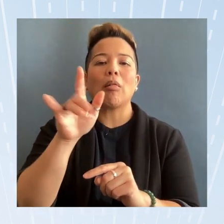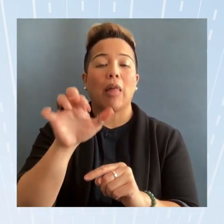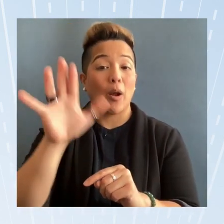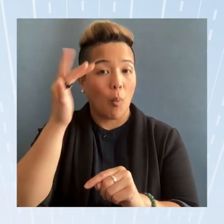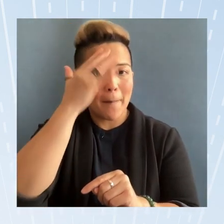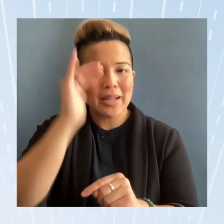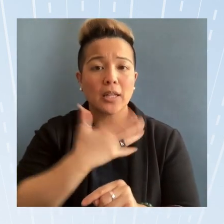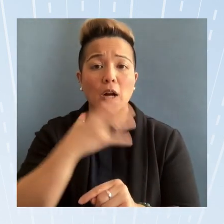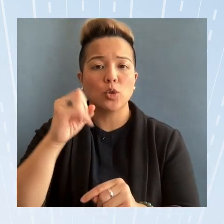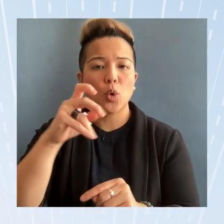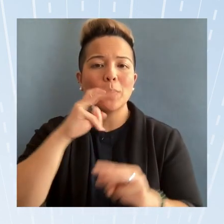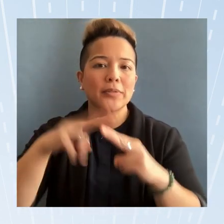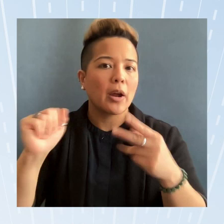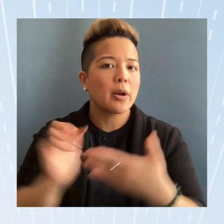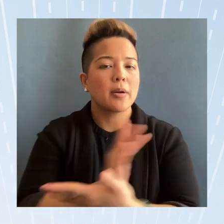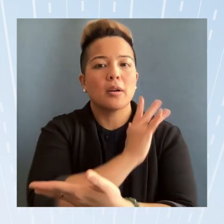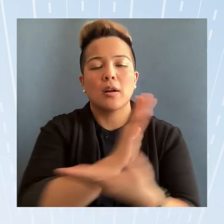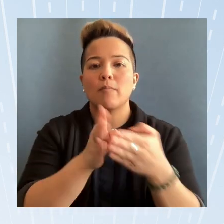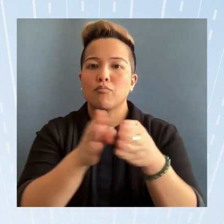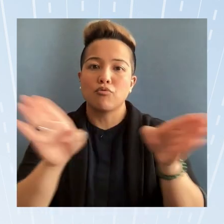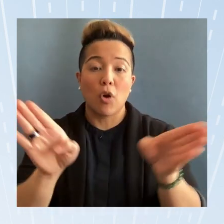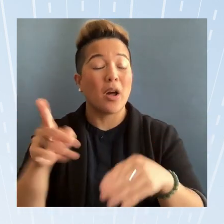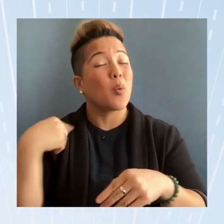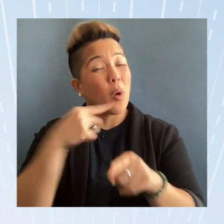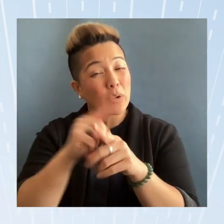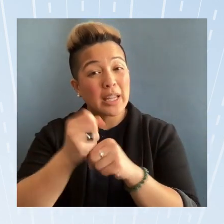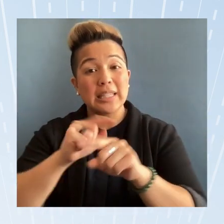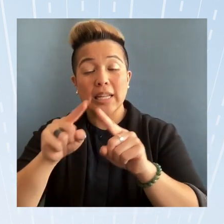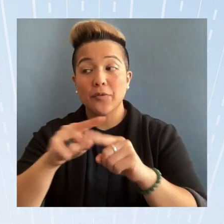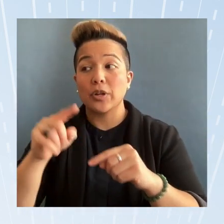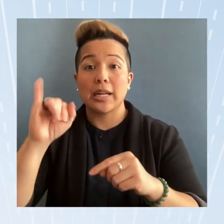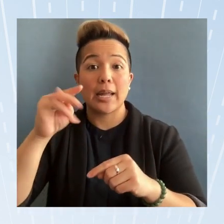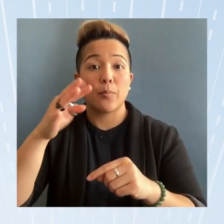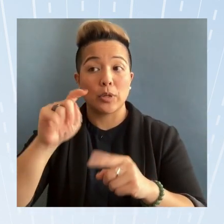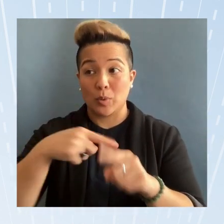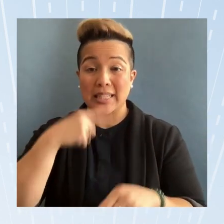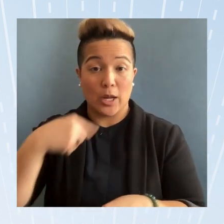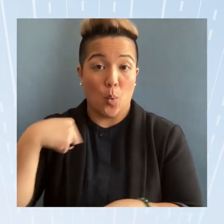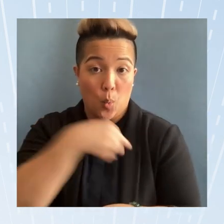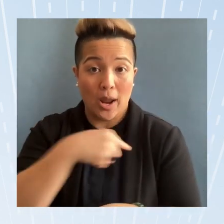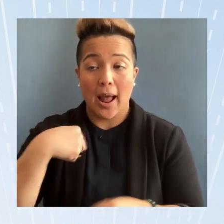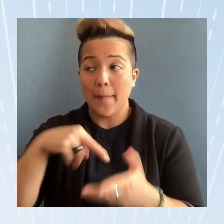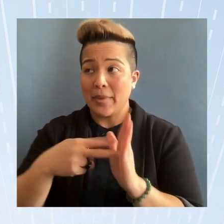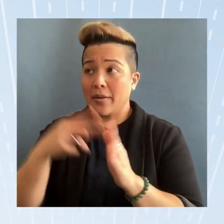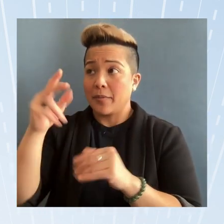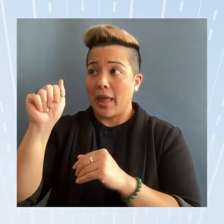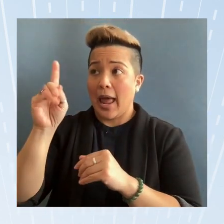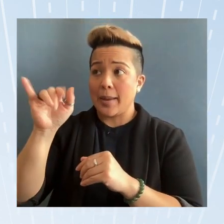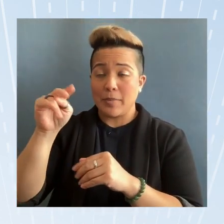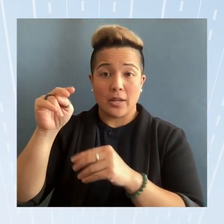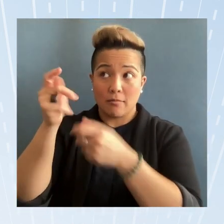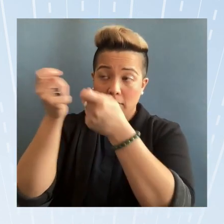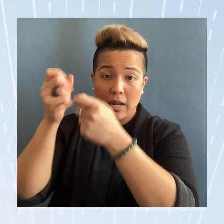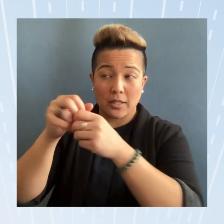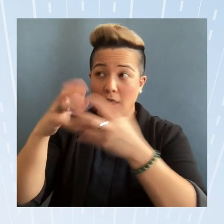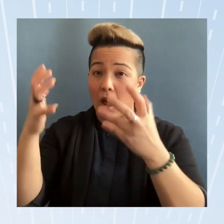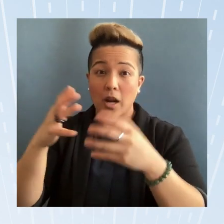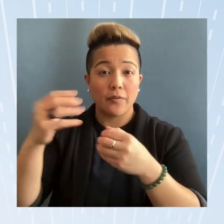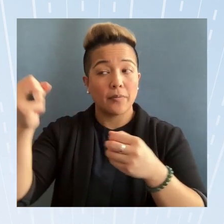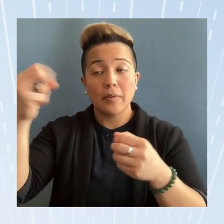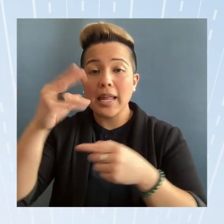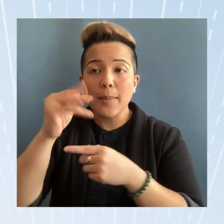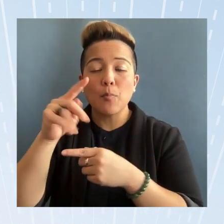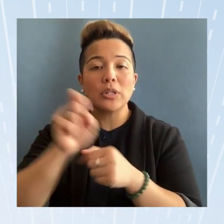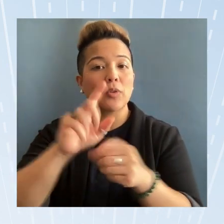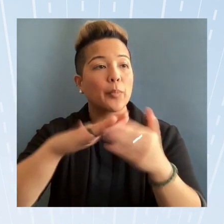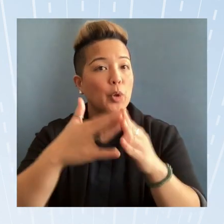is so broad we also get different inputs and when I say we this you know the administration broadly gets inputs from the community about where to house it so there